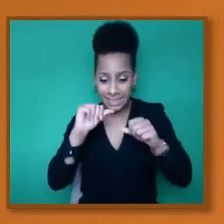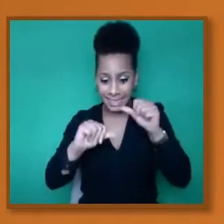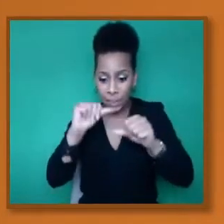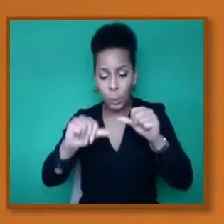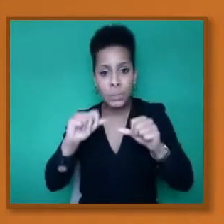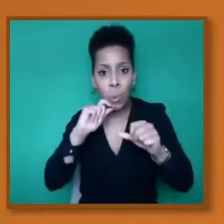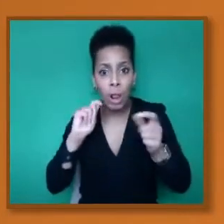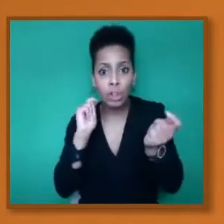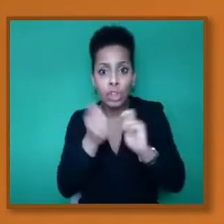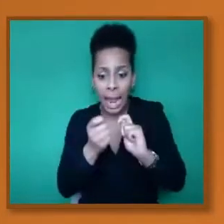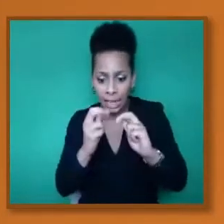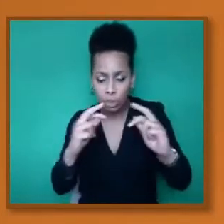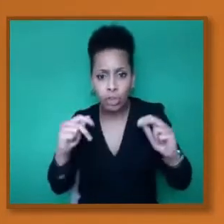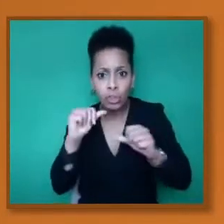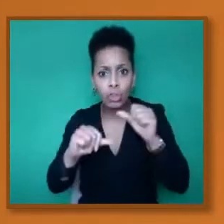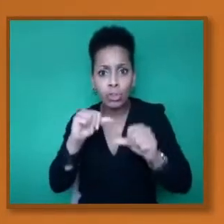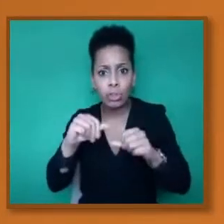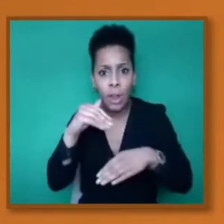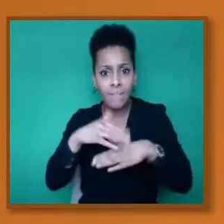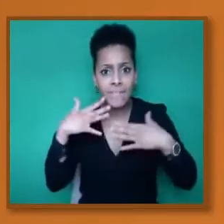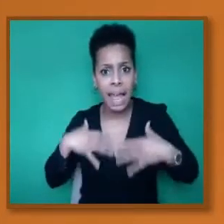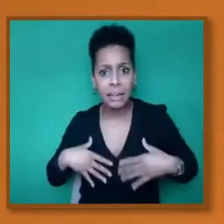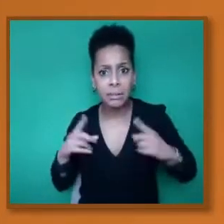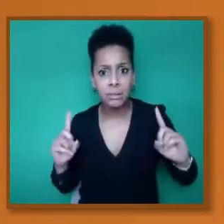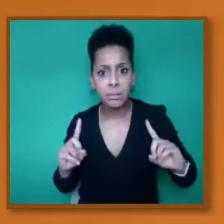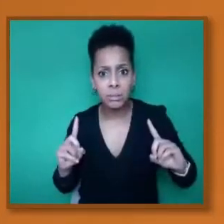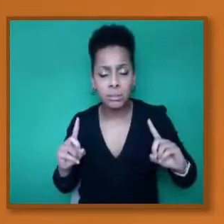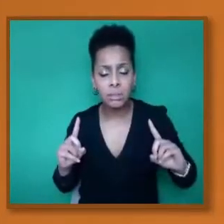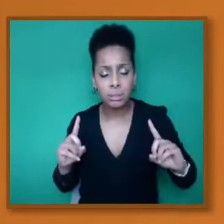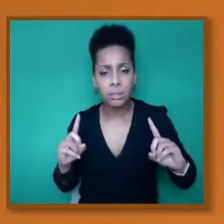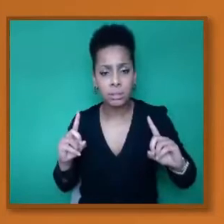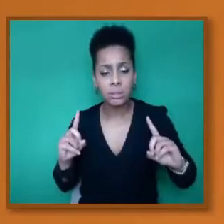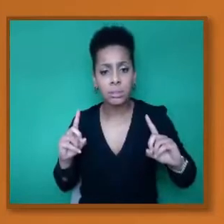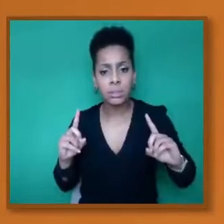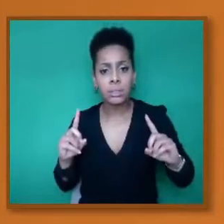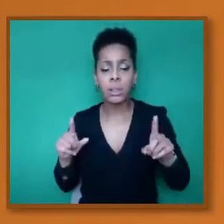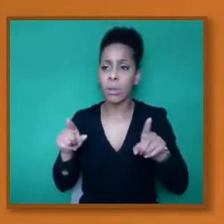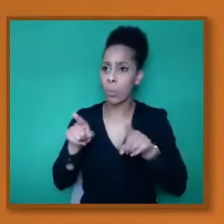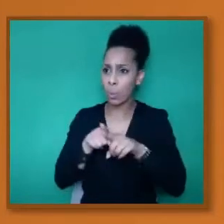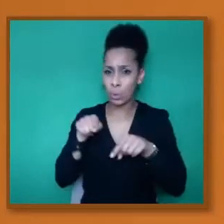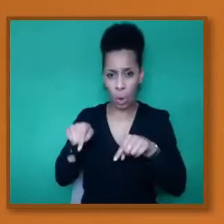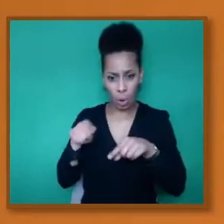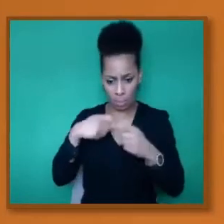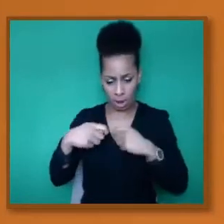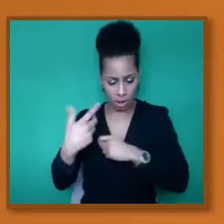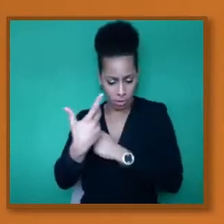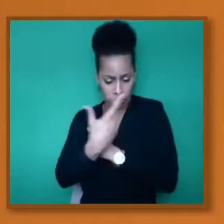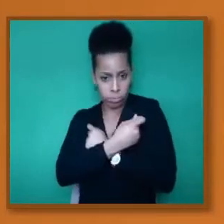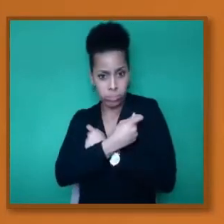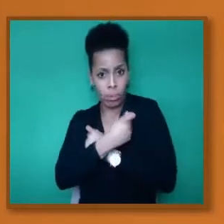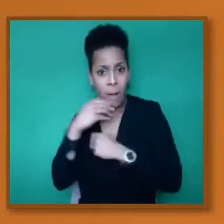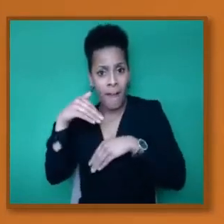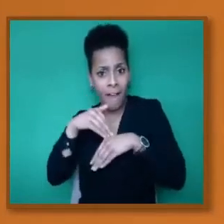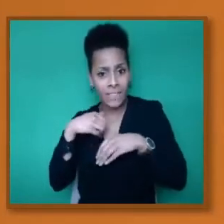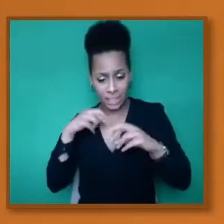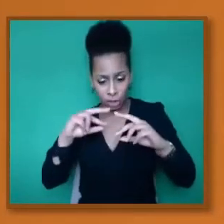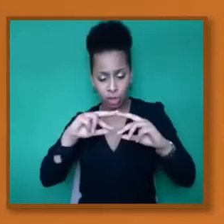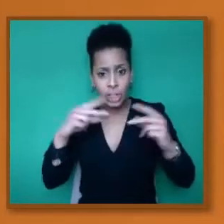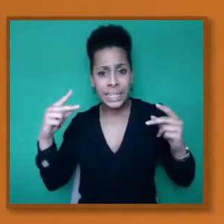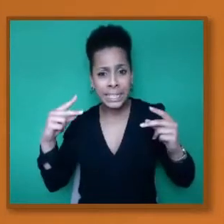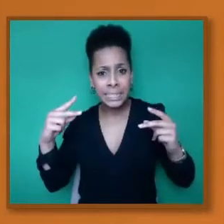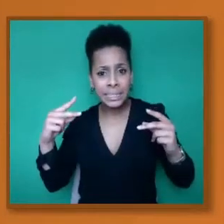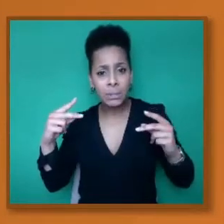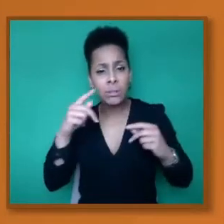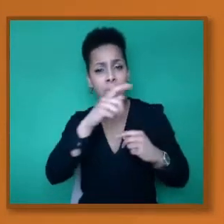messenger code? And how does that impact on particular genes? People have raised issues around sickle cell anemia,